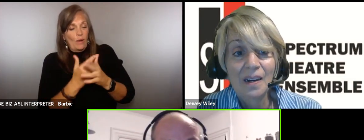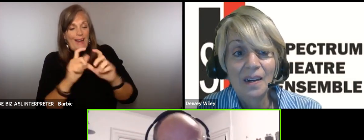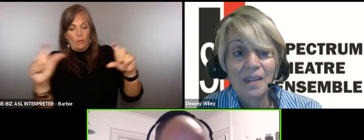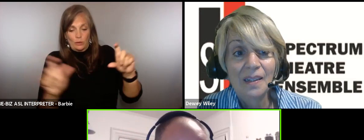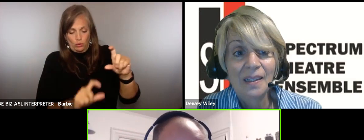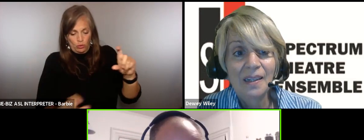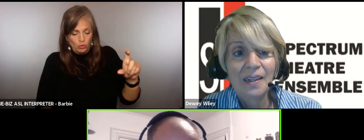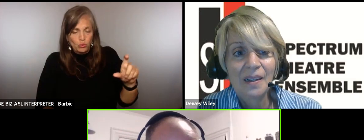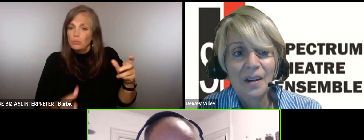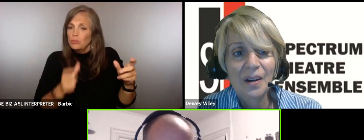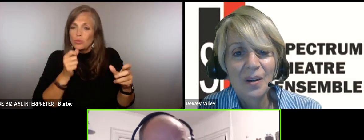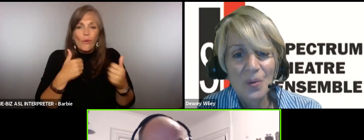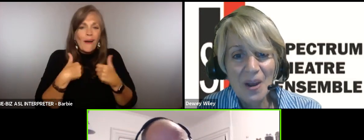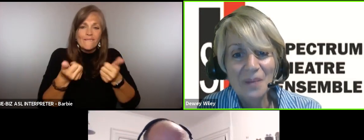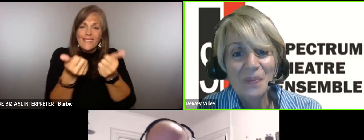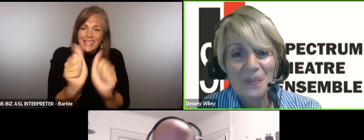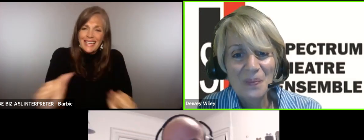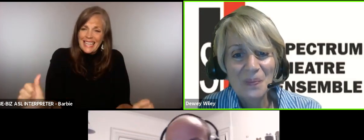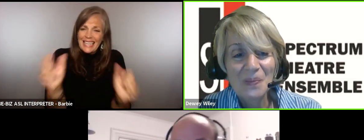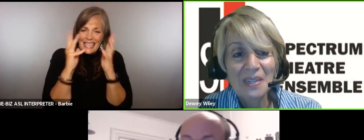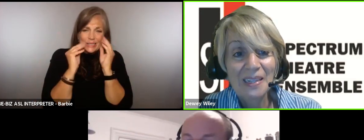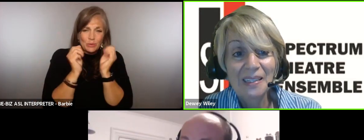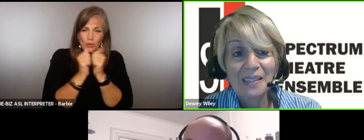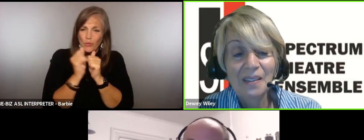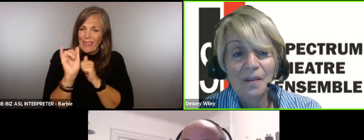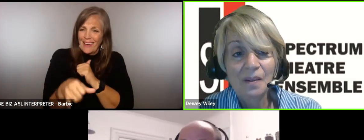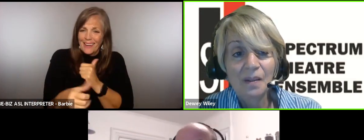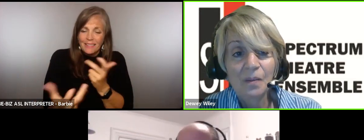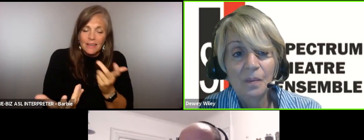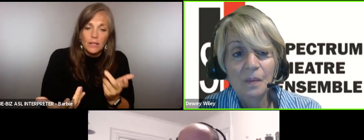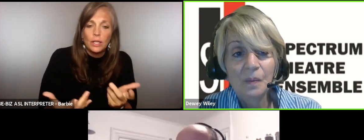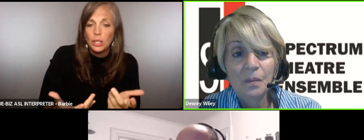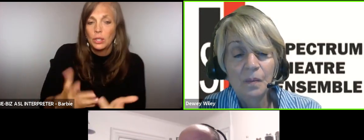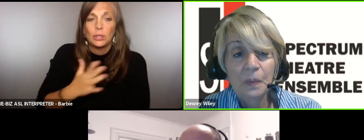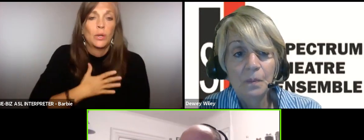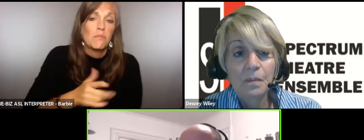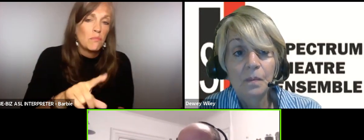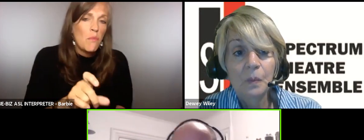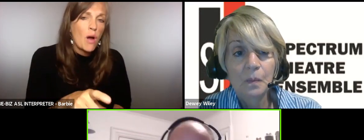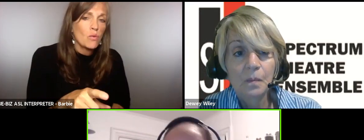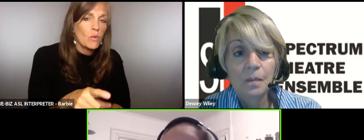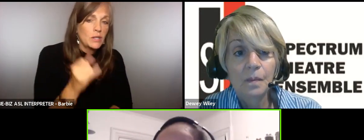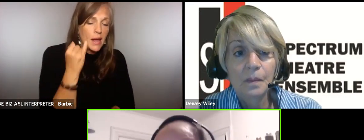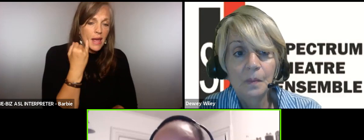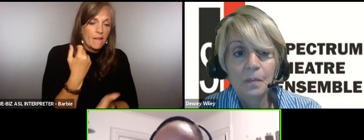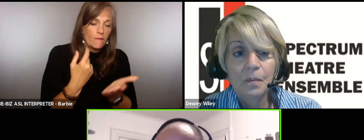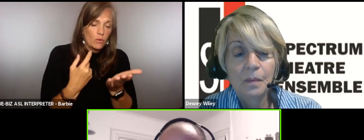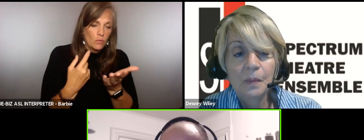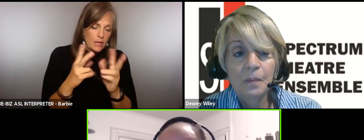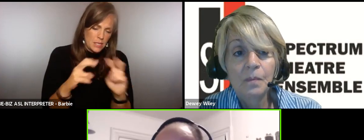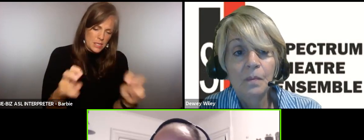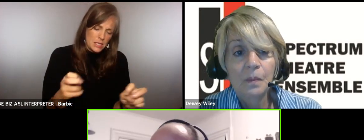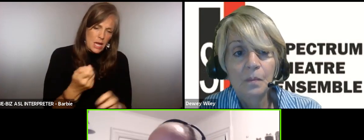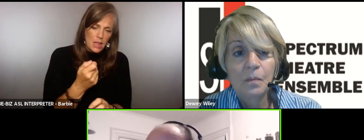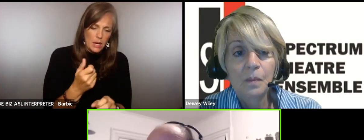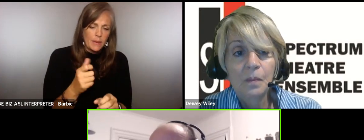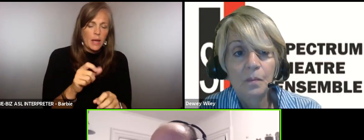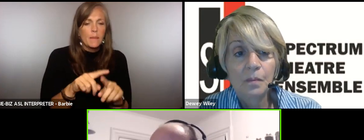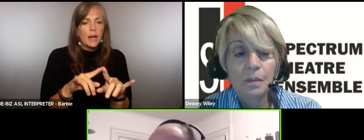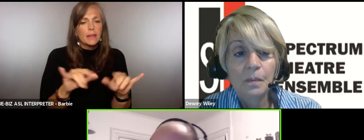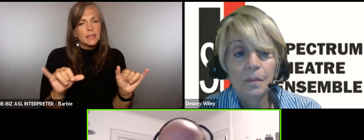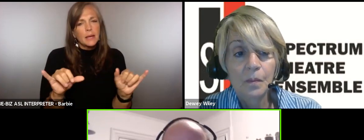we just don't have any experience with this right and I guess my question for you is not only if you wouldn't spend a minute dissecting that a little bit but also